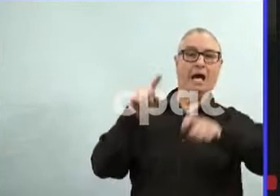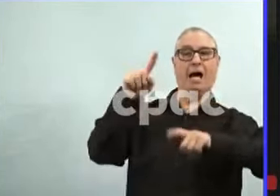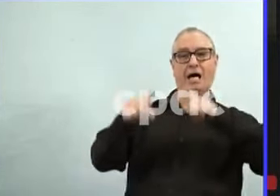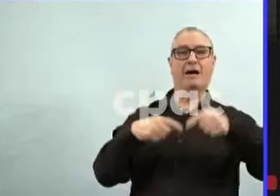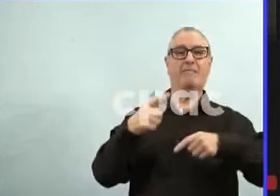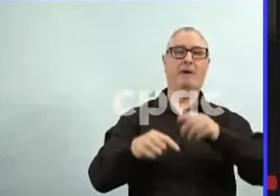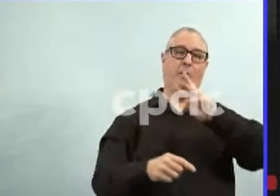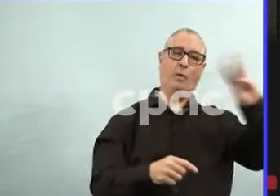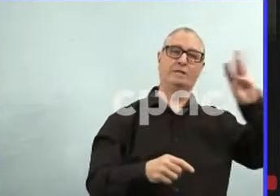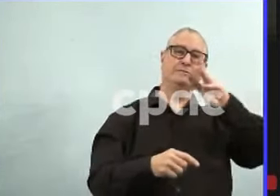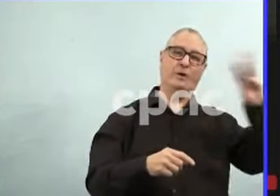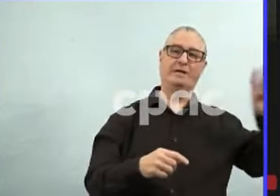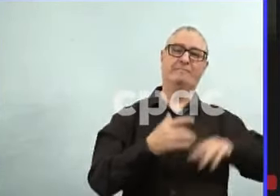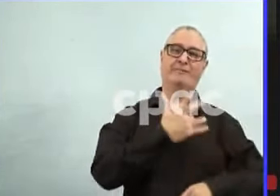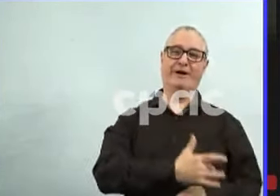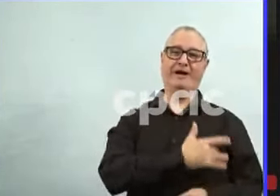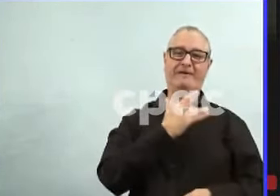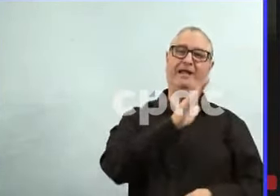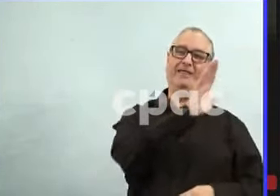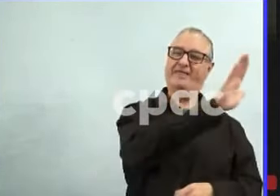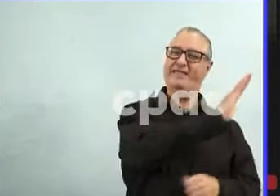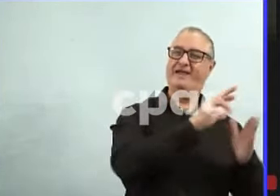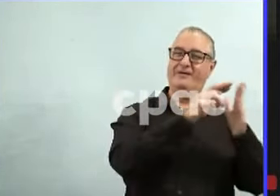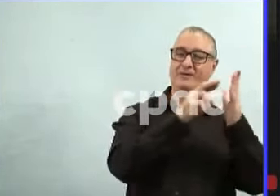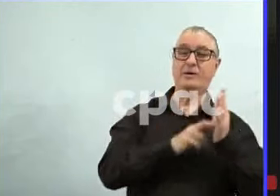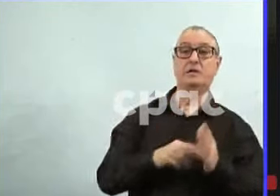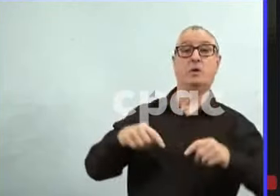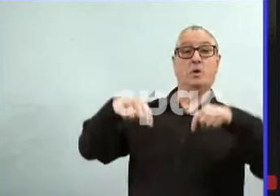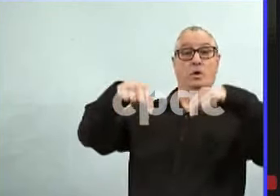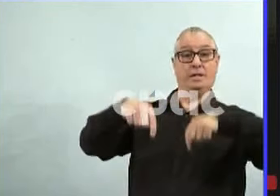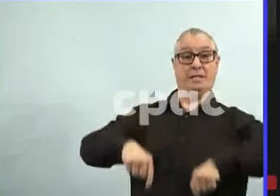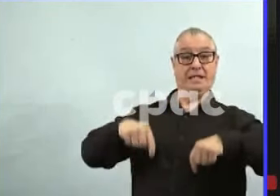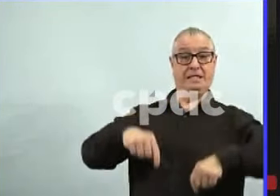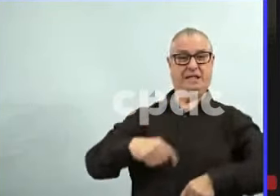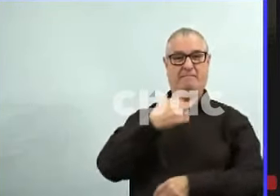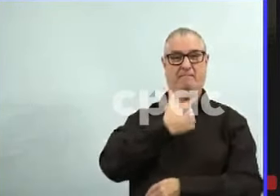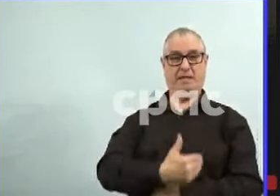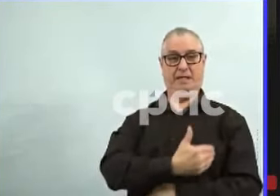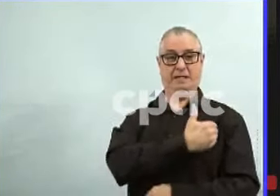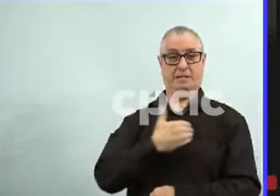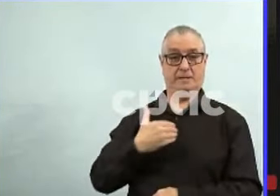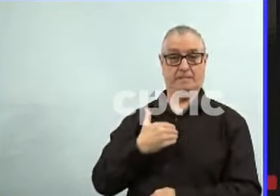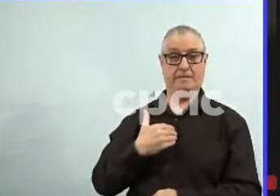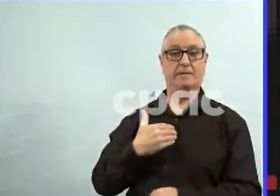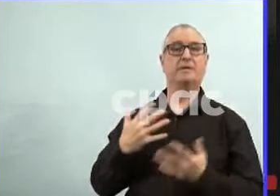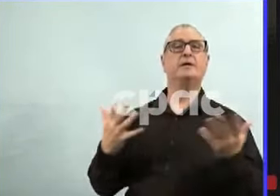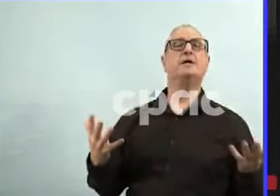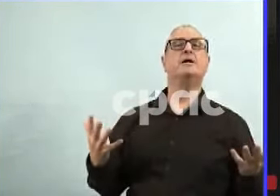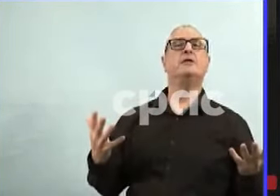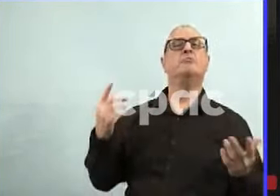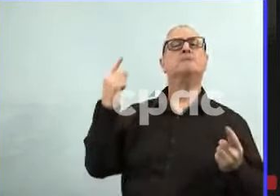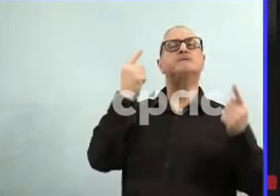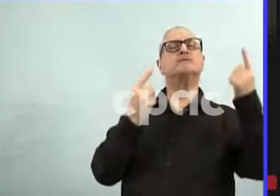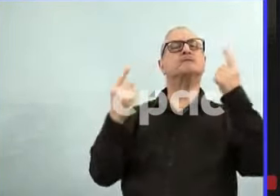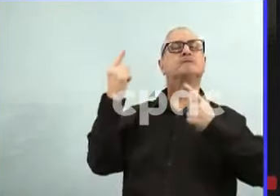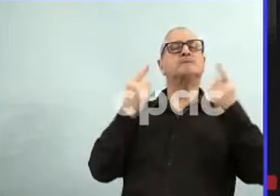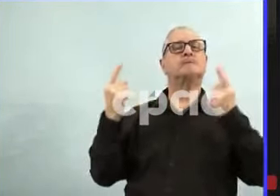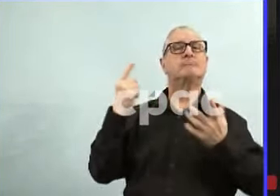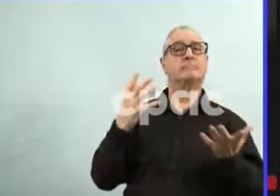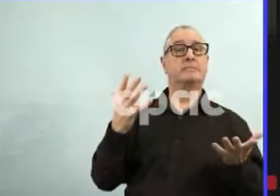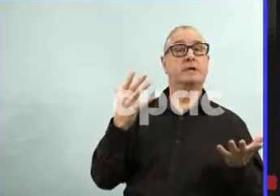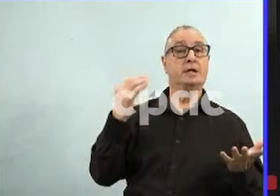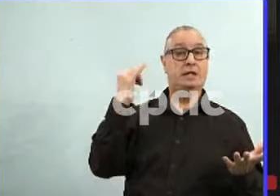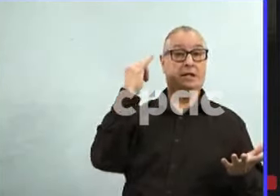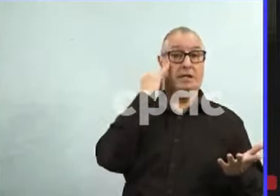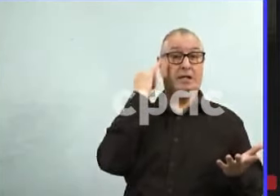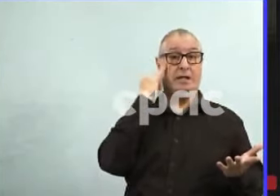Manitoba's own needs and capacity as you consider what other jurisdictions are doing. But what impact would it have on public health here in Manitoba